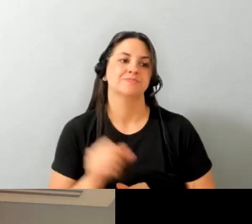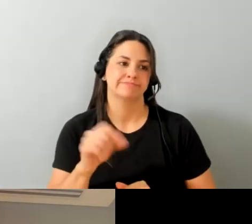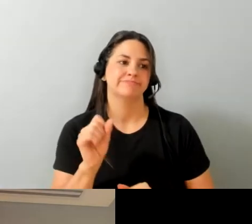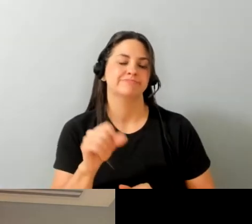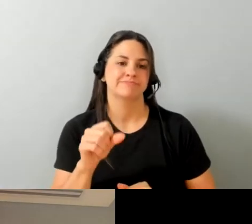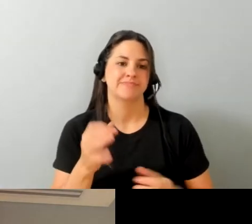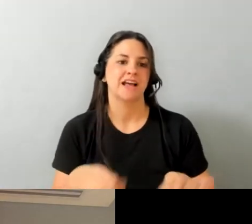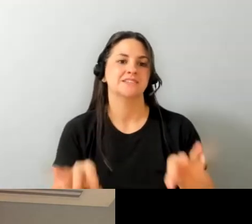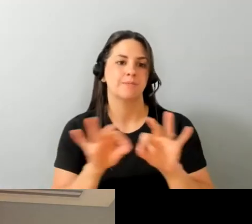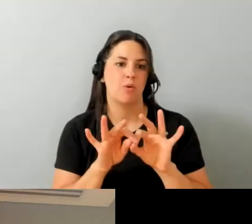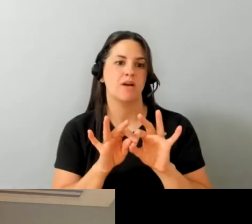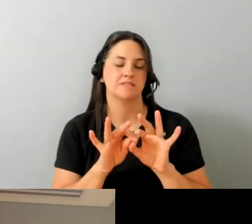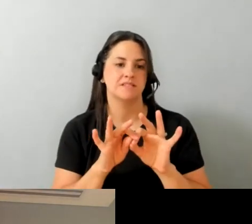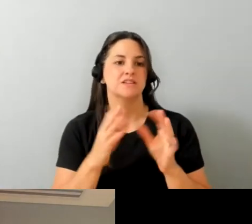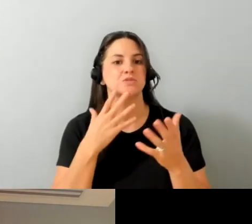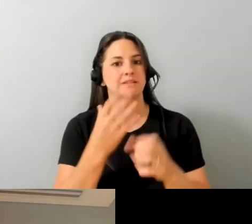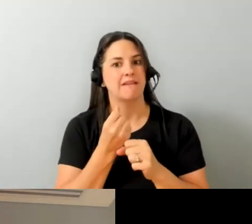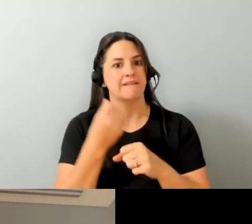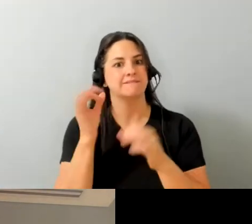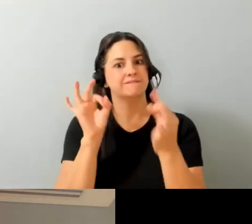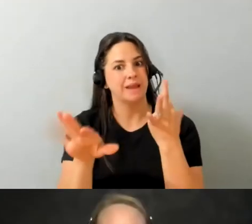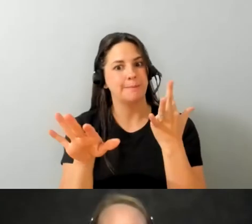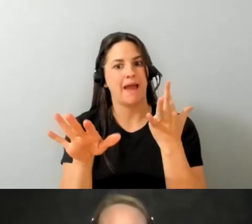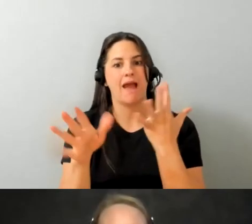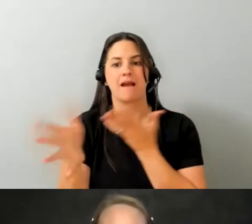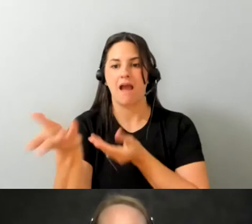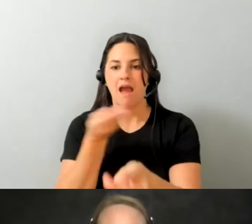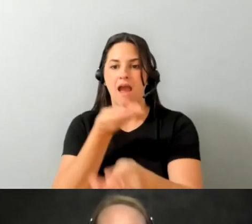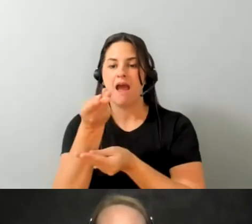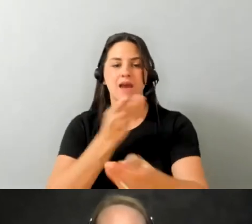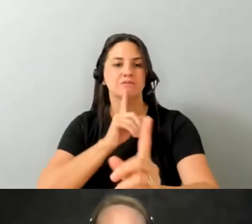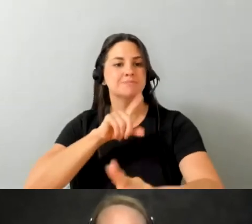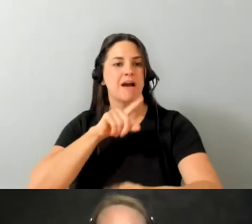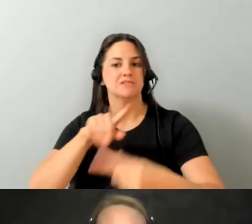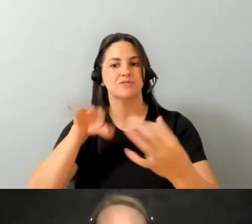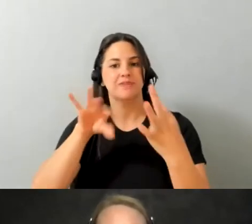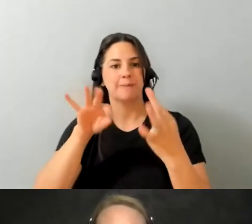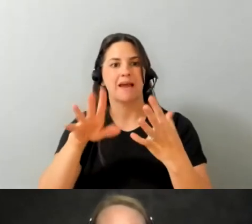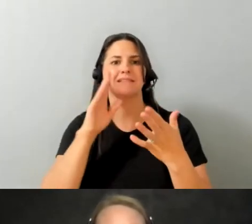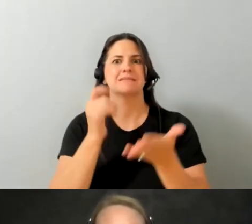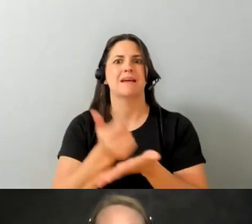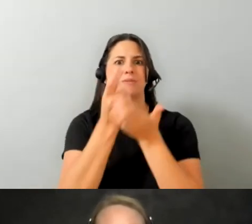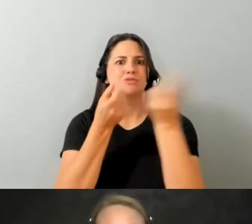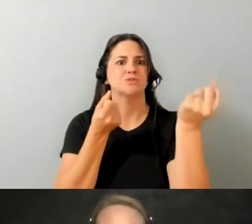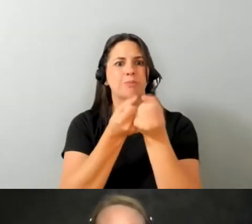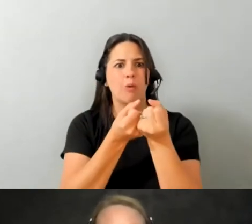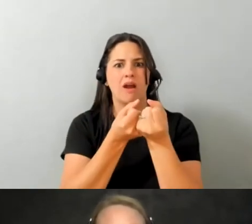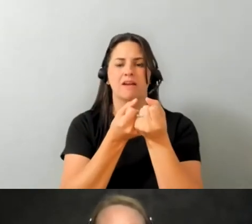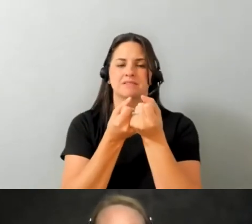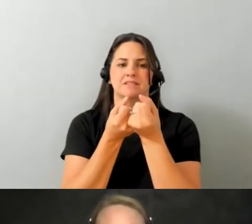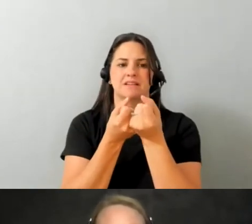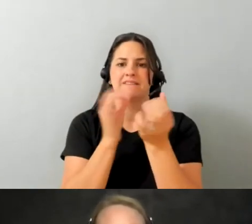-verbal feedback uh from that process and respond to that people may need help and support to understand non-verbal